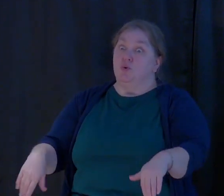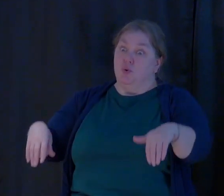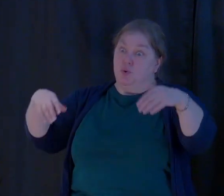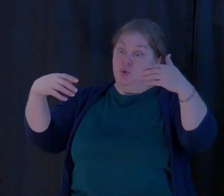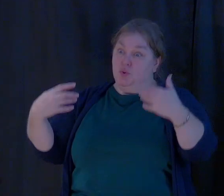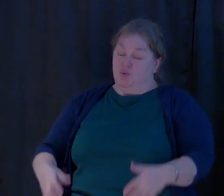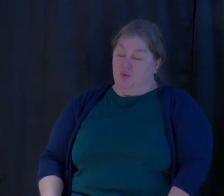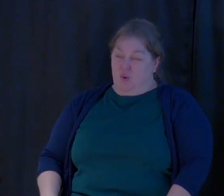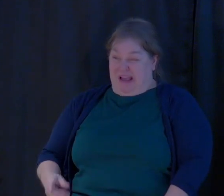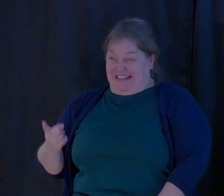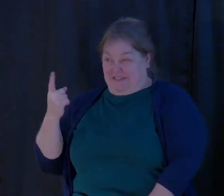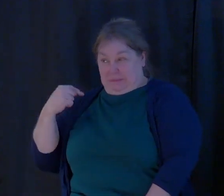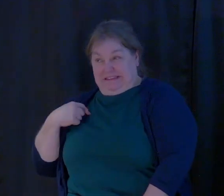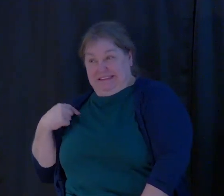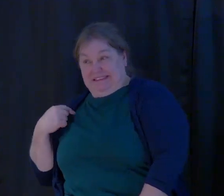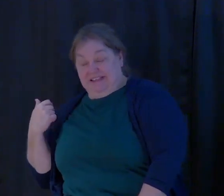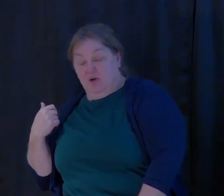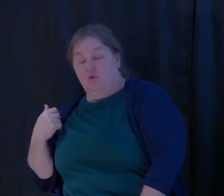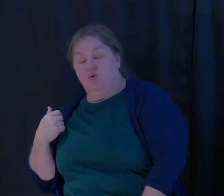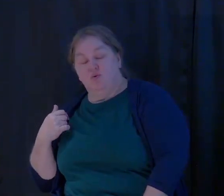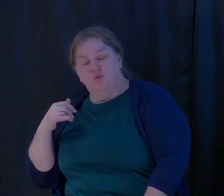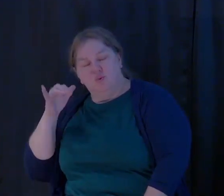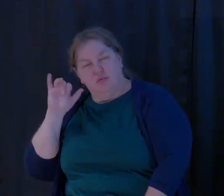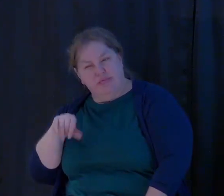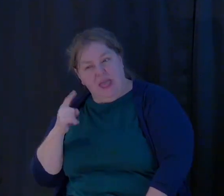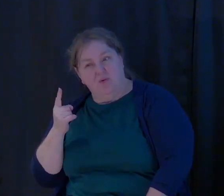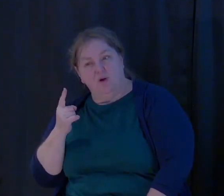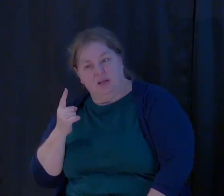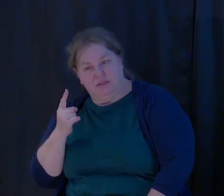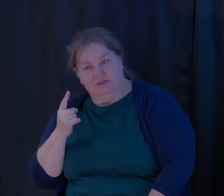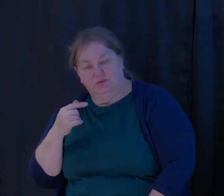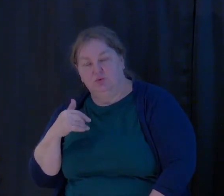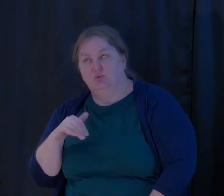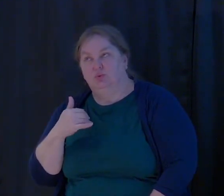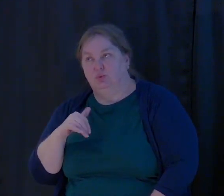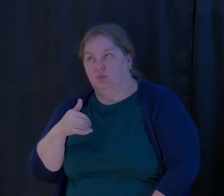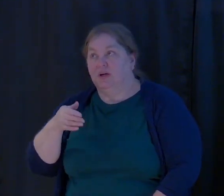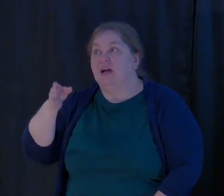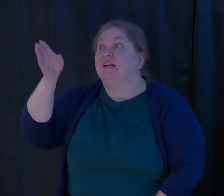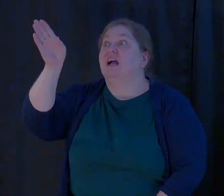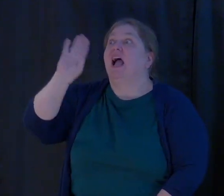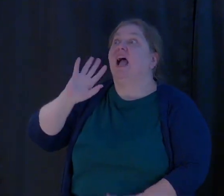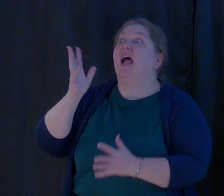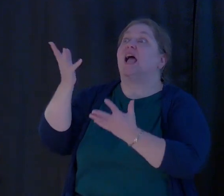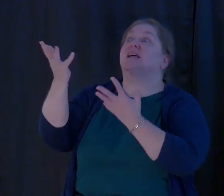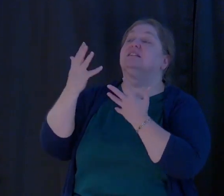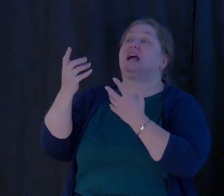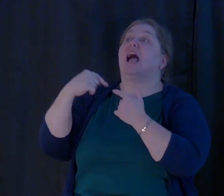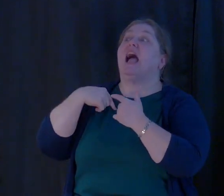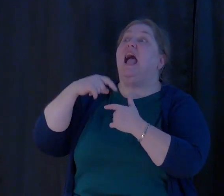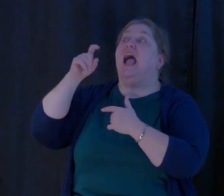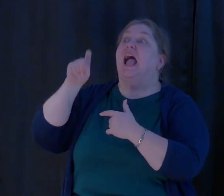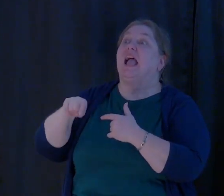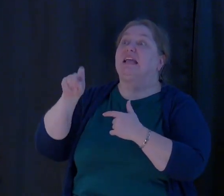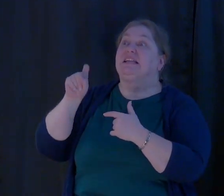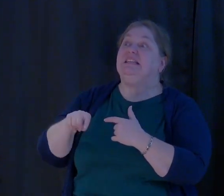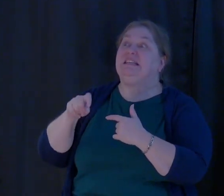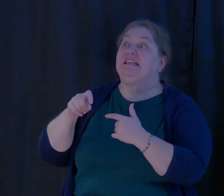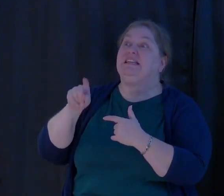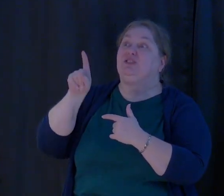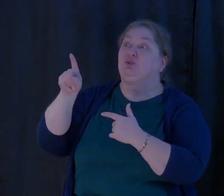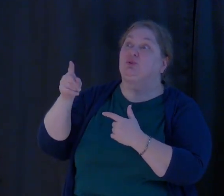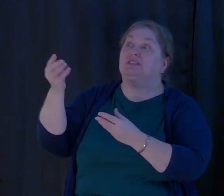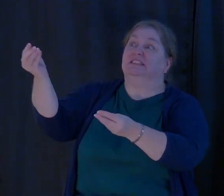For me, that one right here starts with God, I need patience.